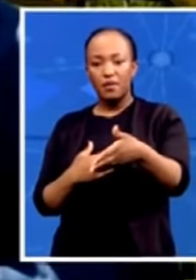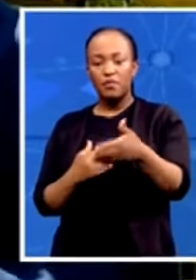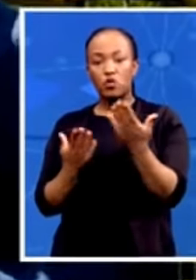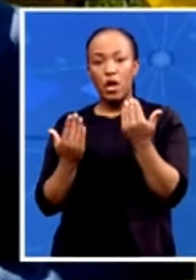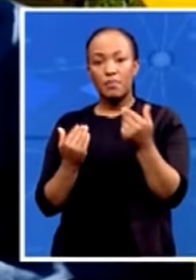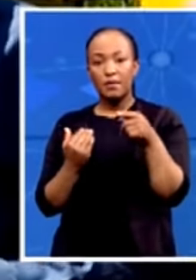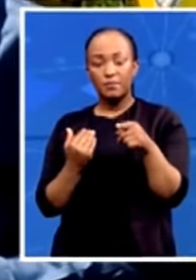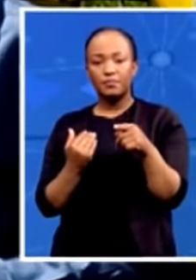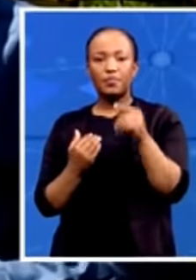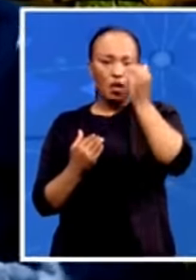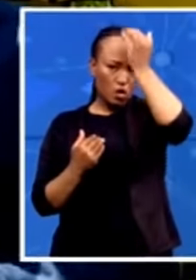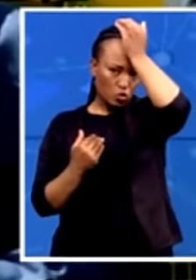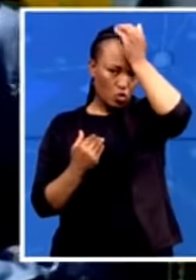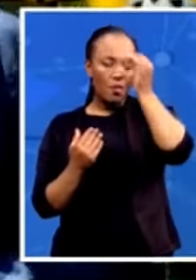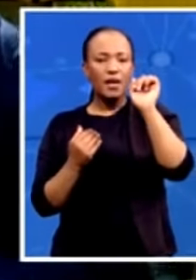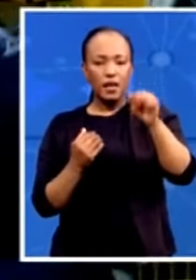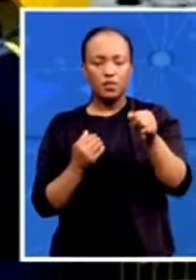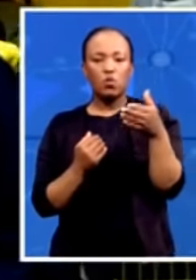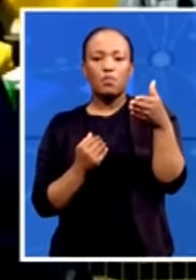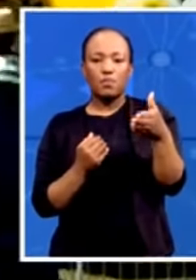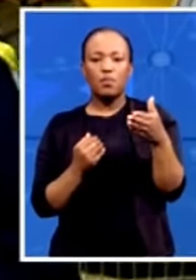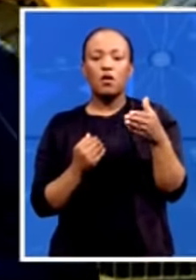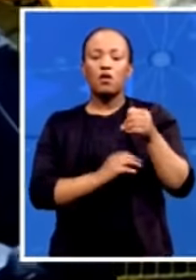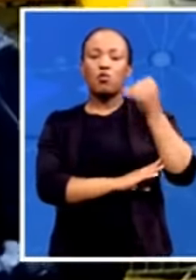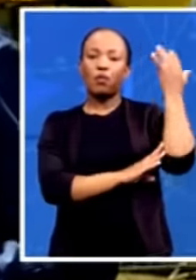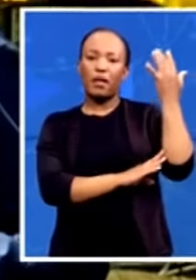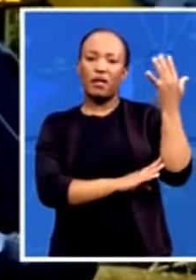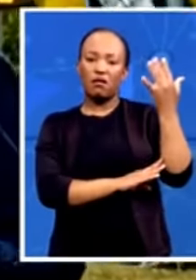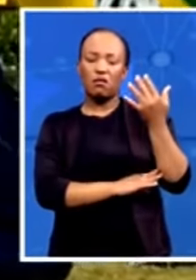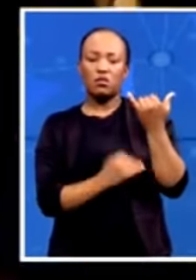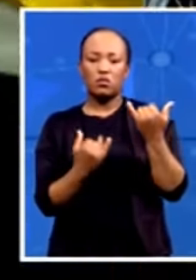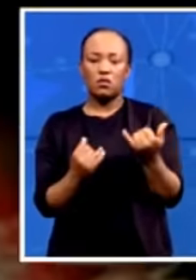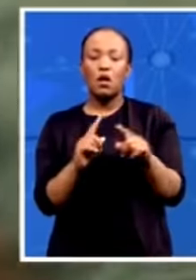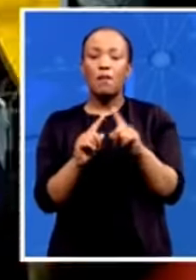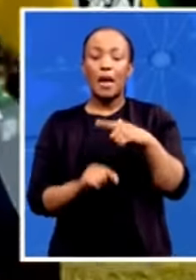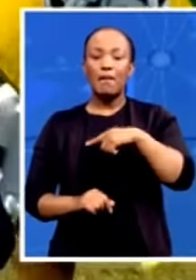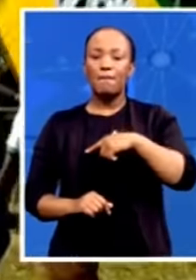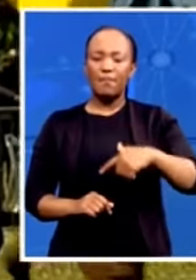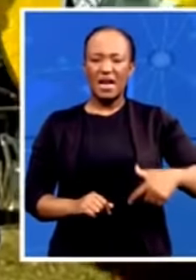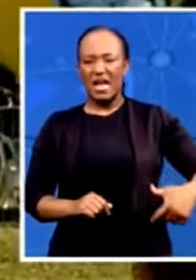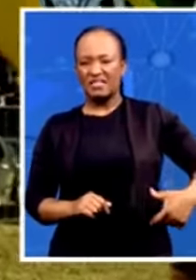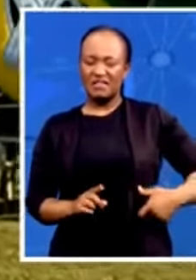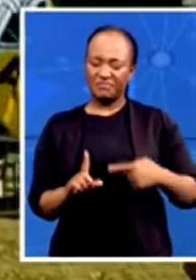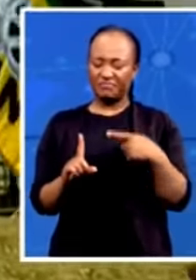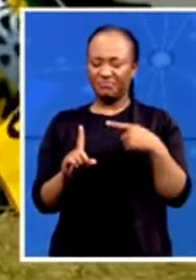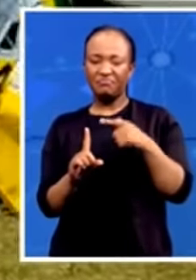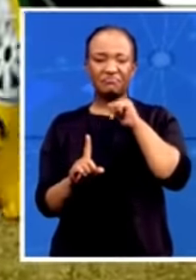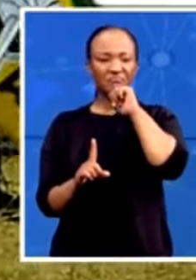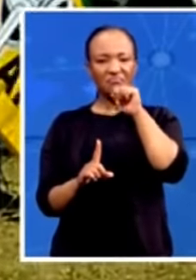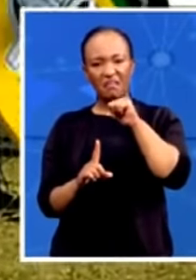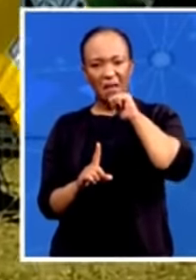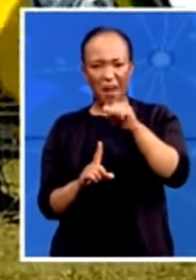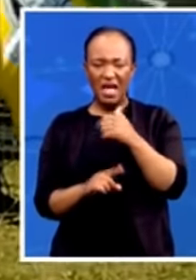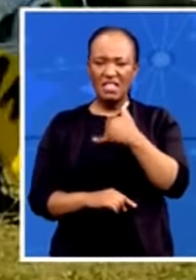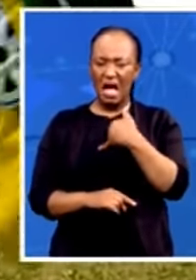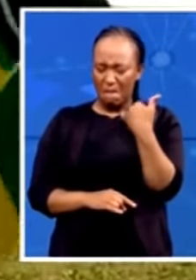here to give us a line of march. But in fact, President Jacob Zuma, in spite of all the pains, in spite of all the ill-treatment